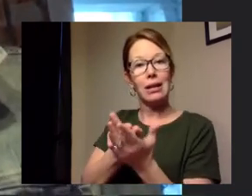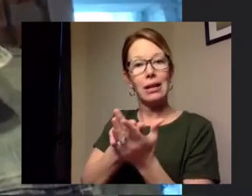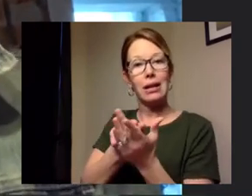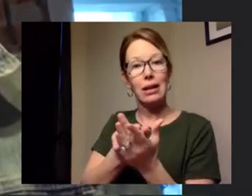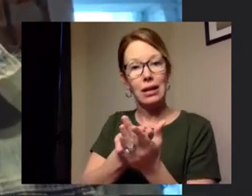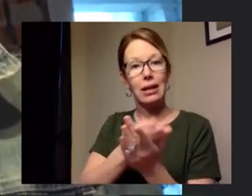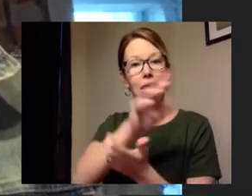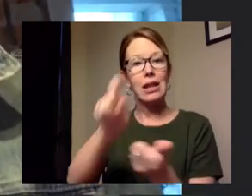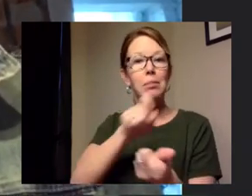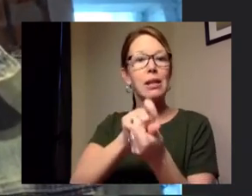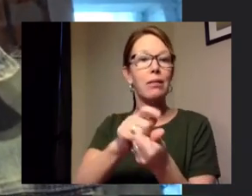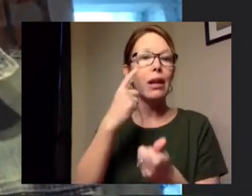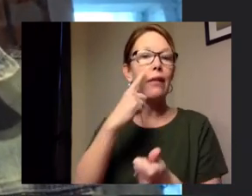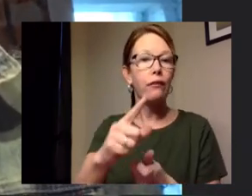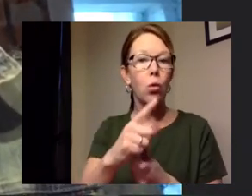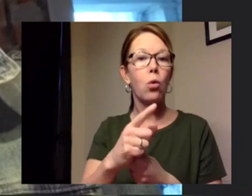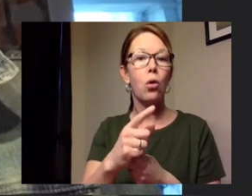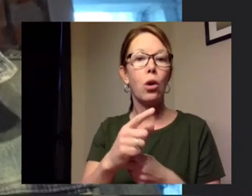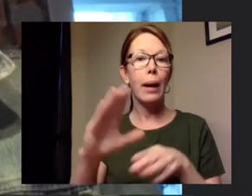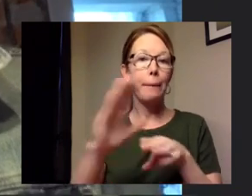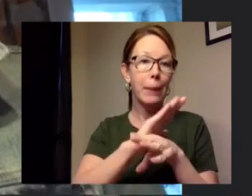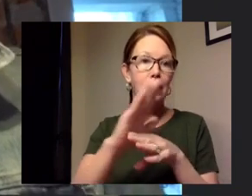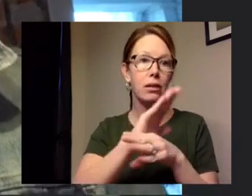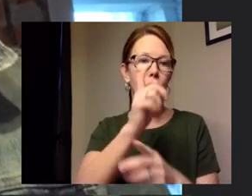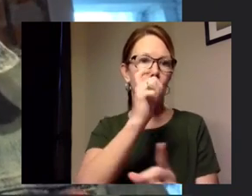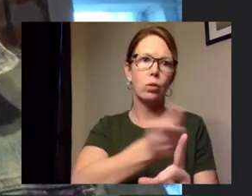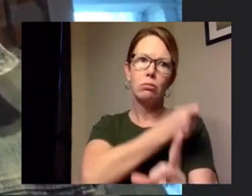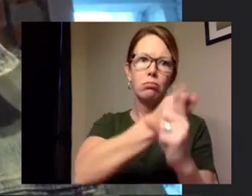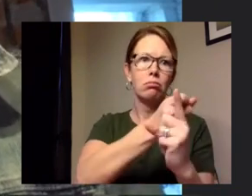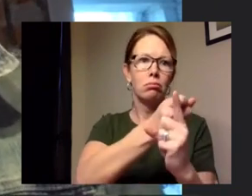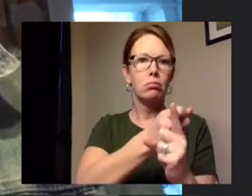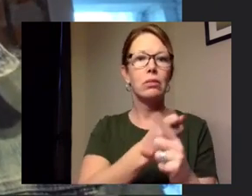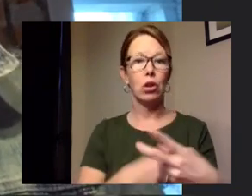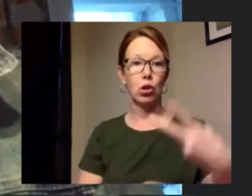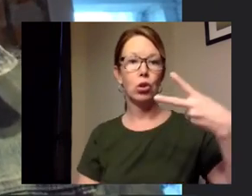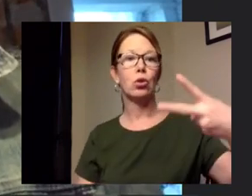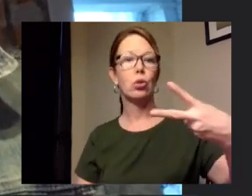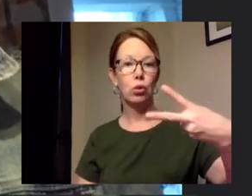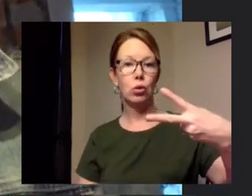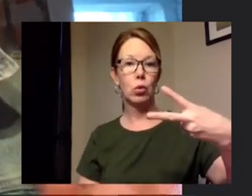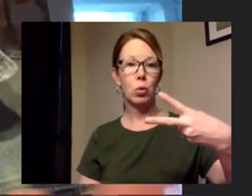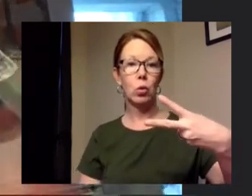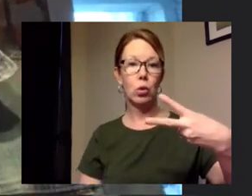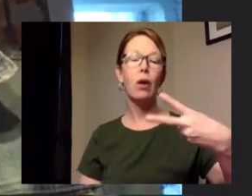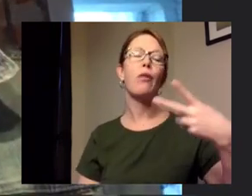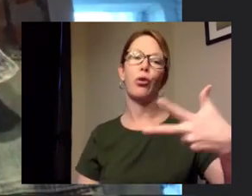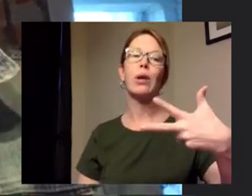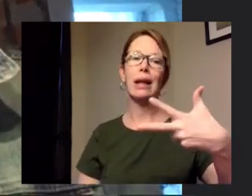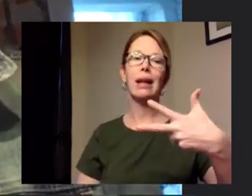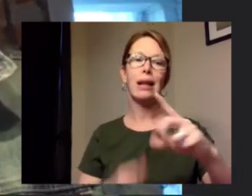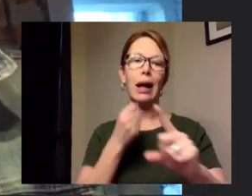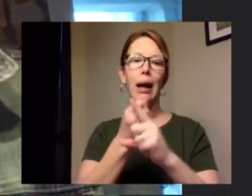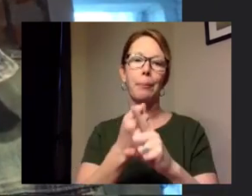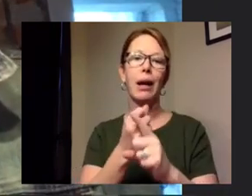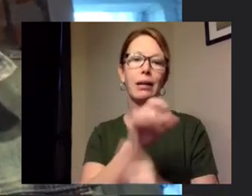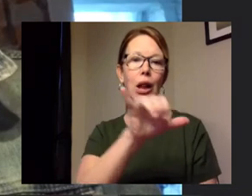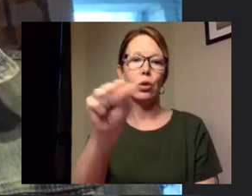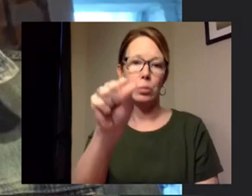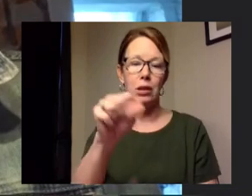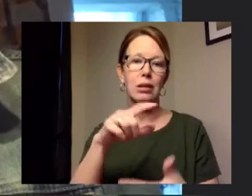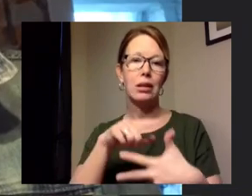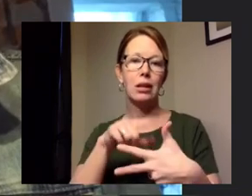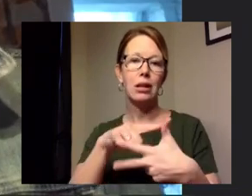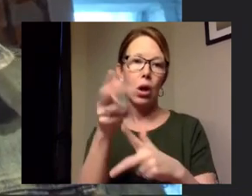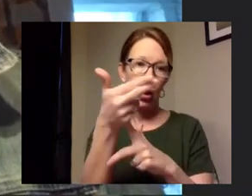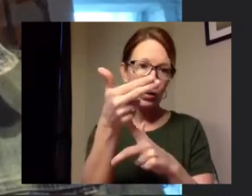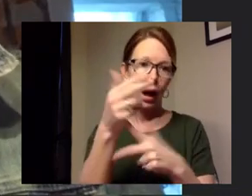industries that have been particularly hard hit um the two that impact us or the three that impact yellow springs most are